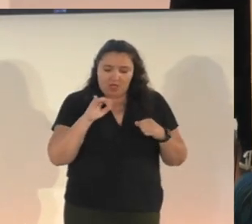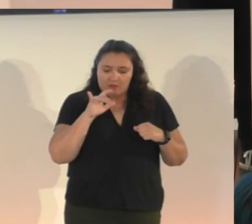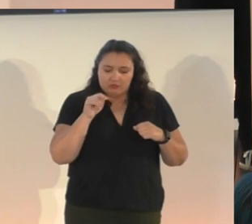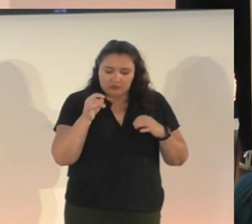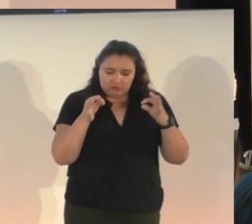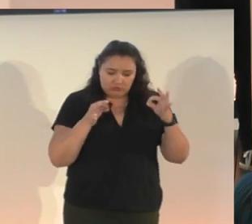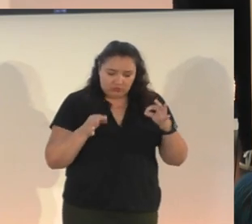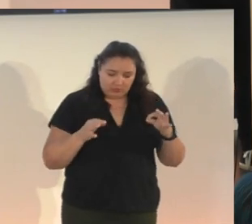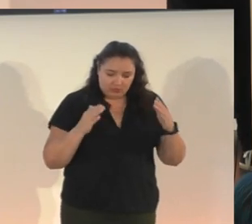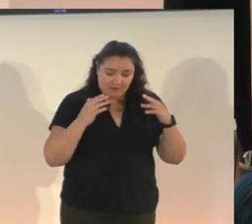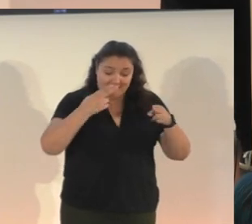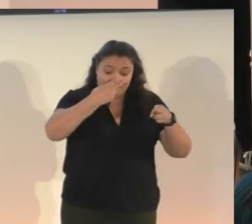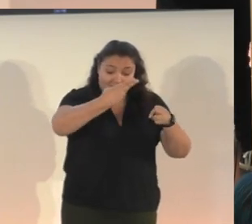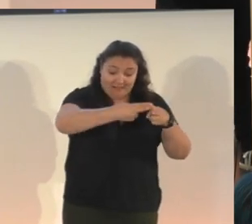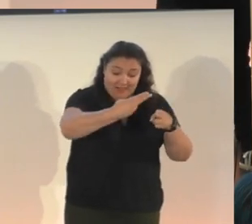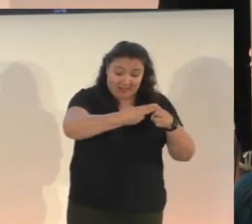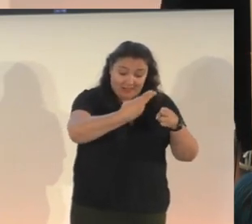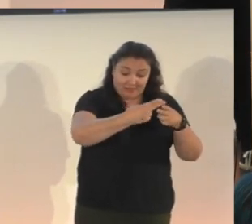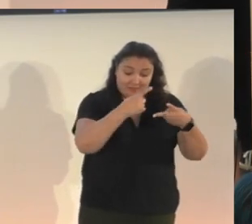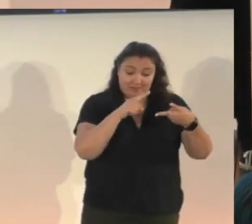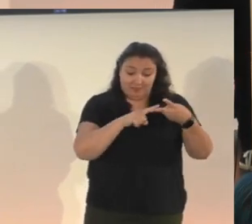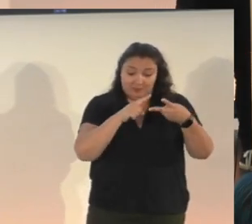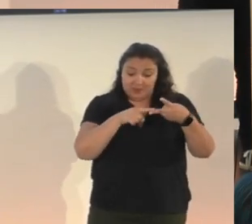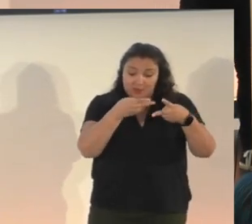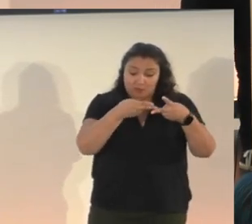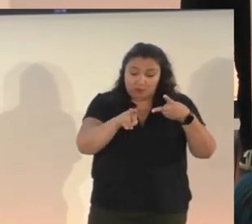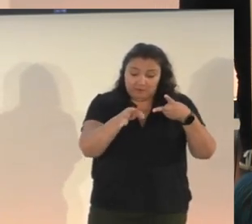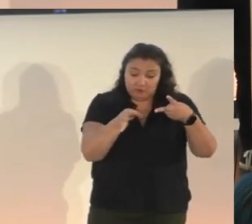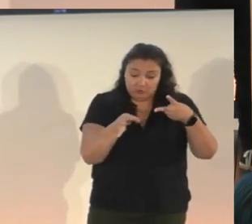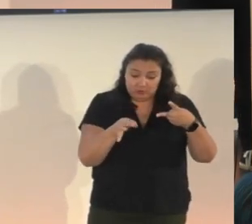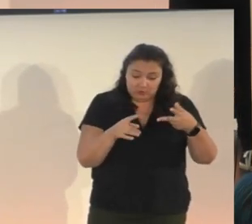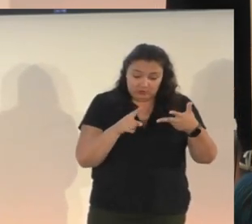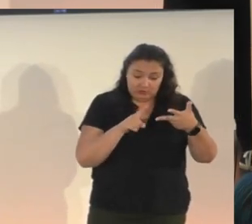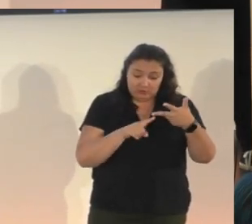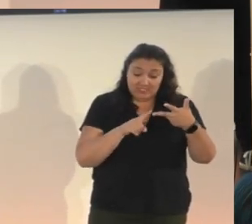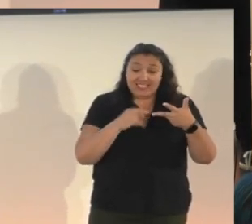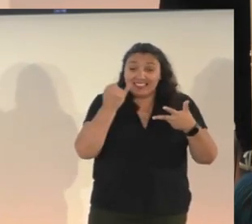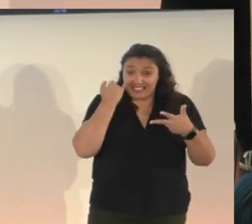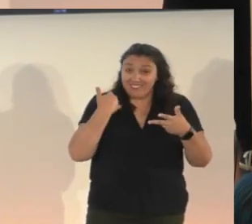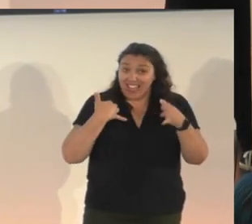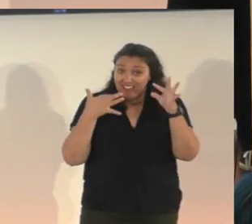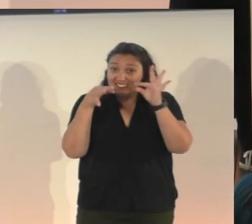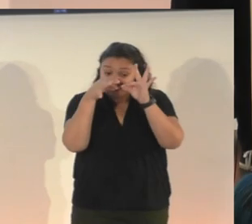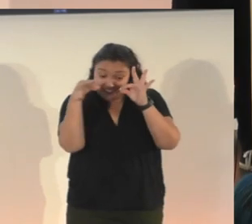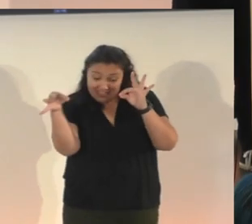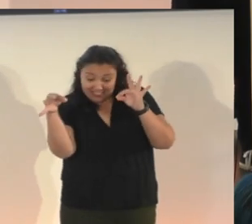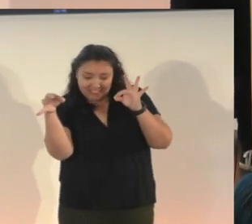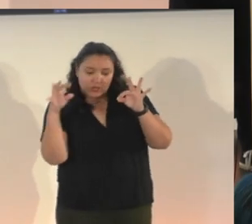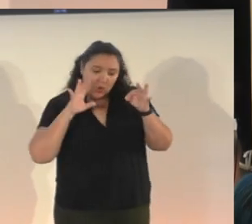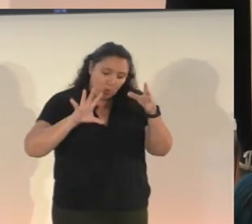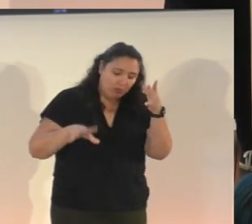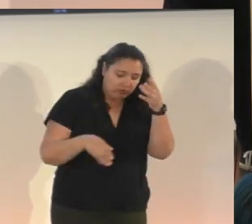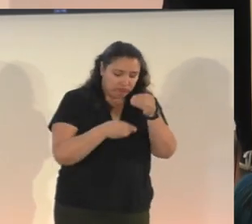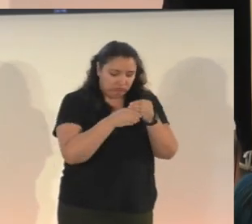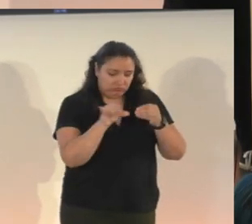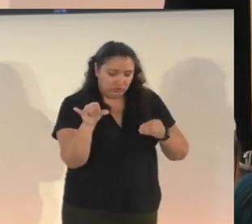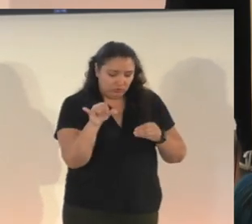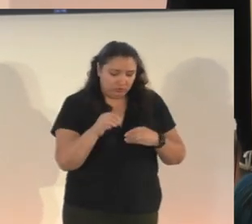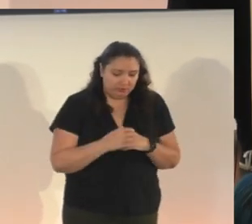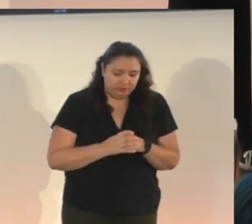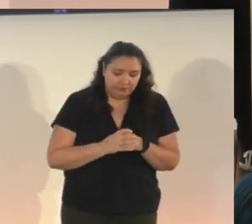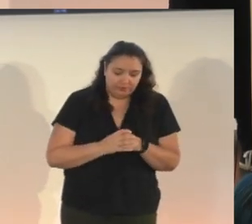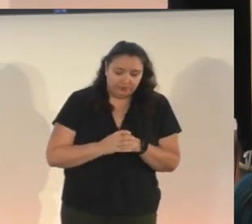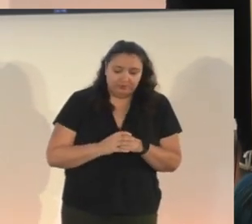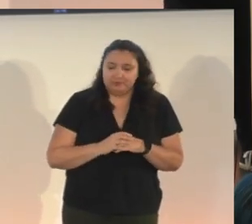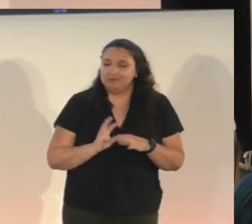by a description of what the object is and then if there's text on the object that will be read out as well. We had